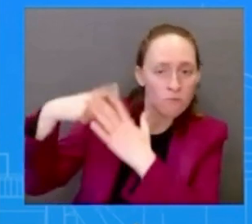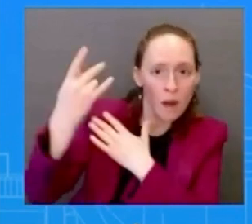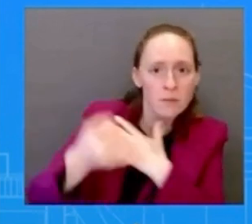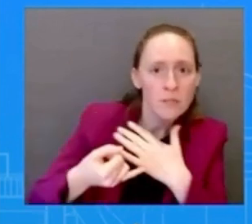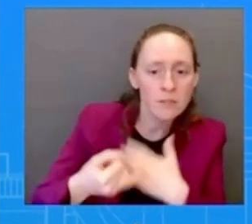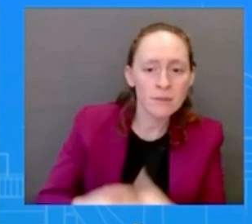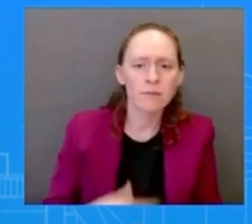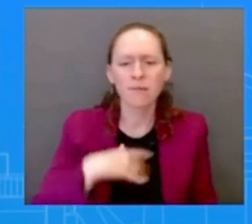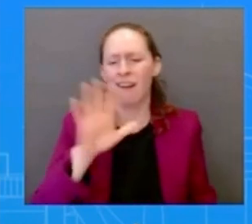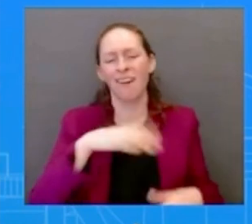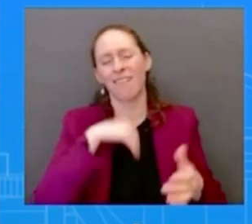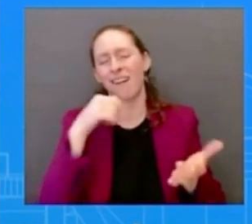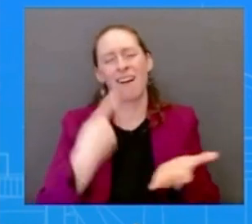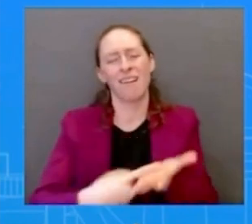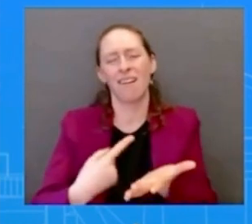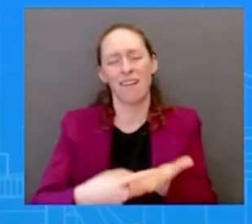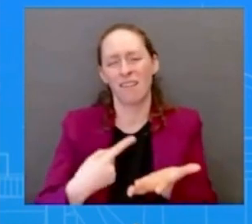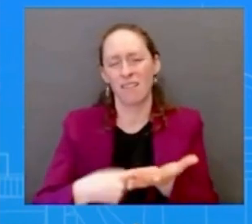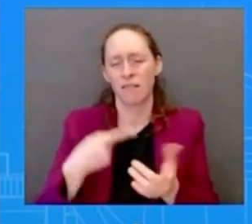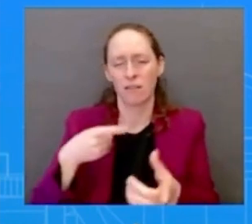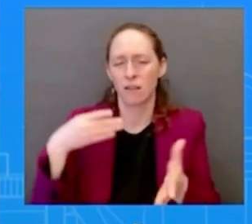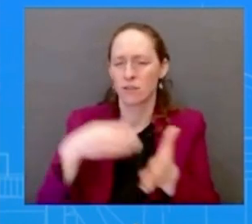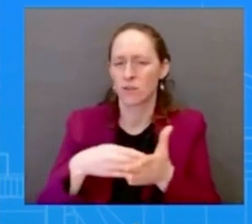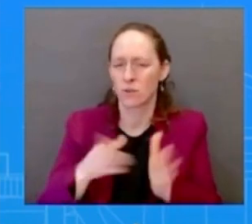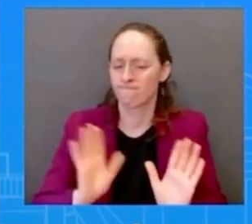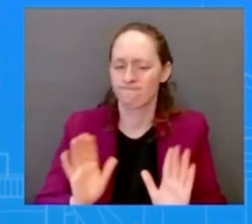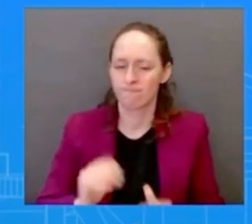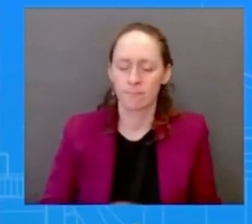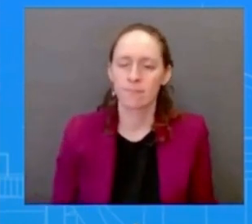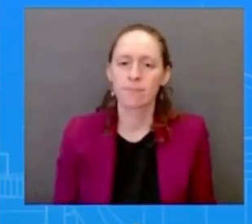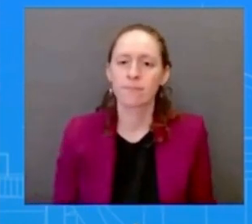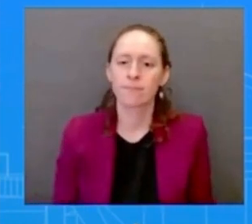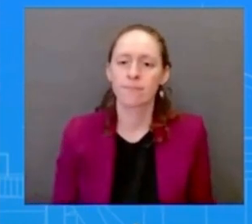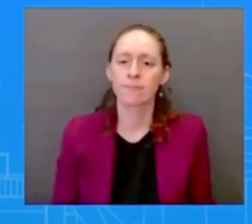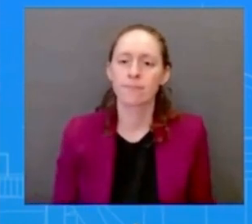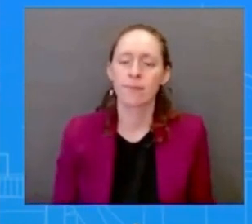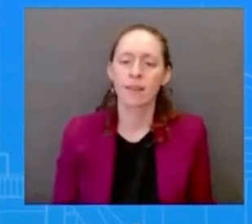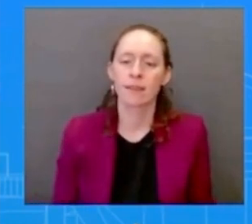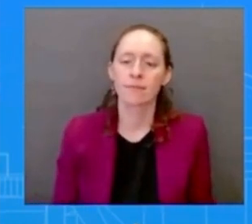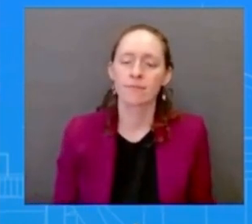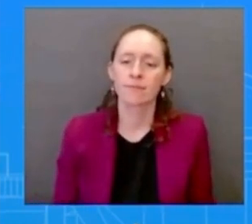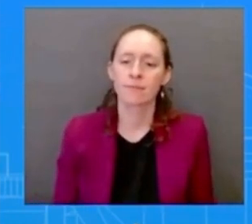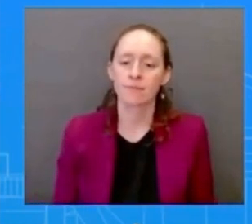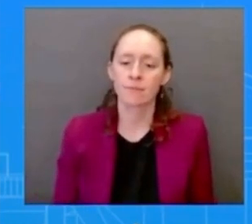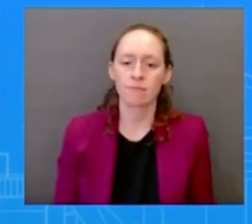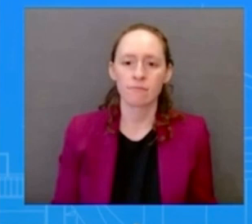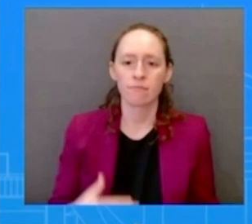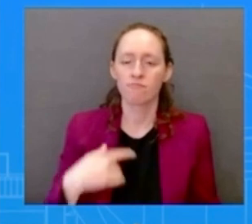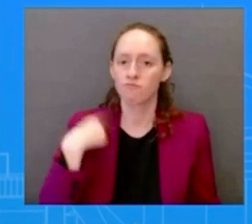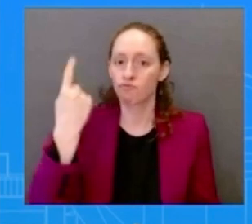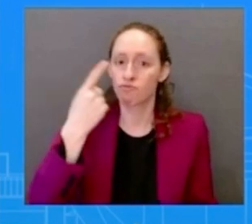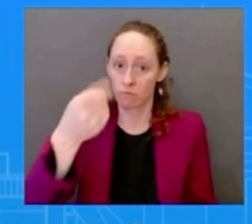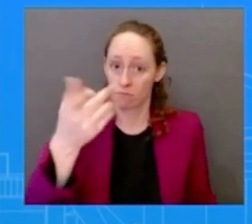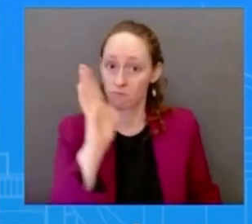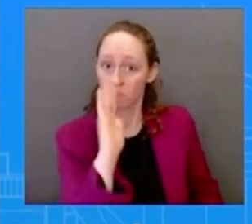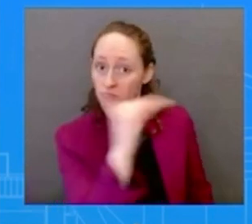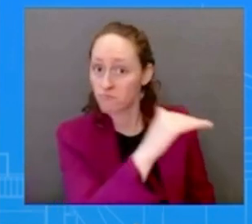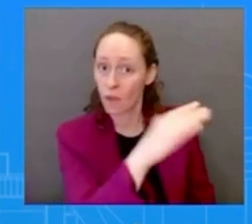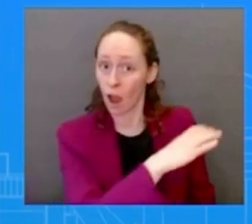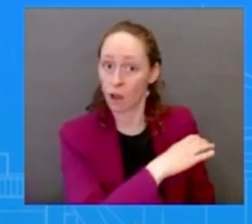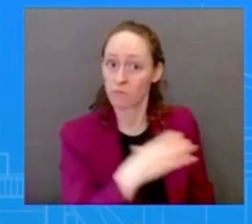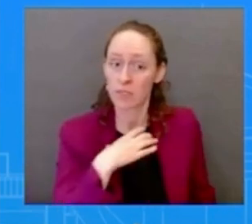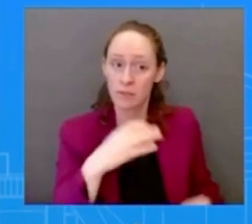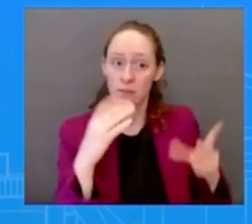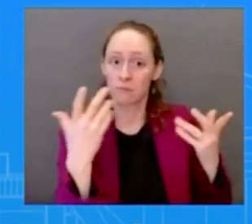months does the administration have any plans to ask congress to pass an additional aid supplemental for ukraine beyond